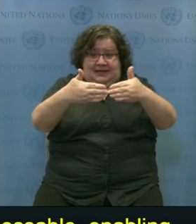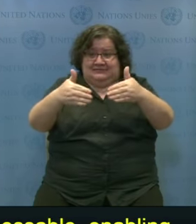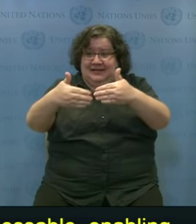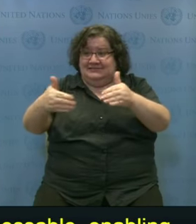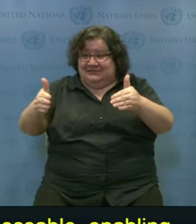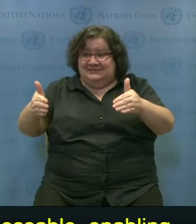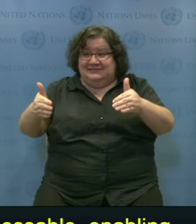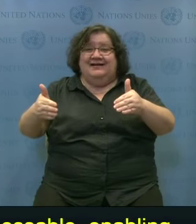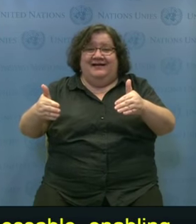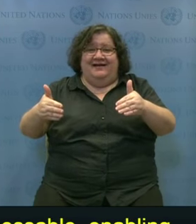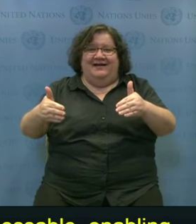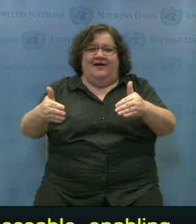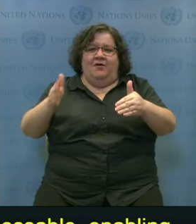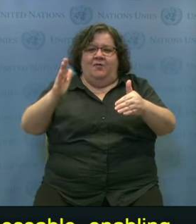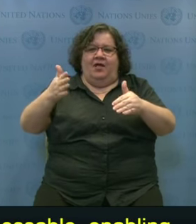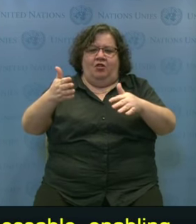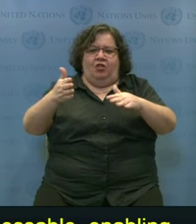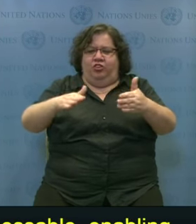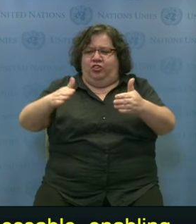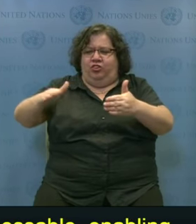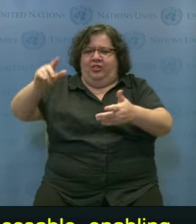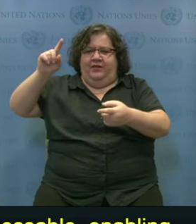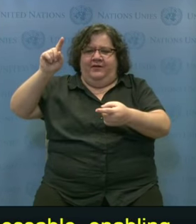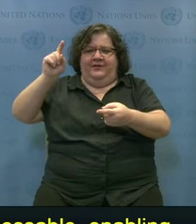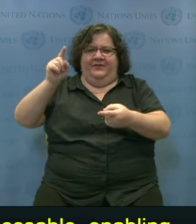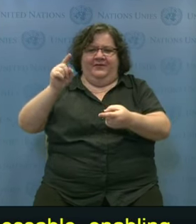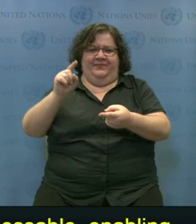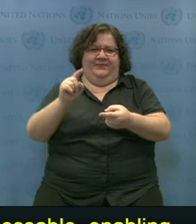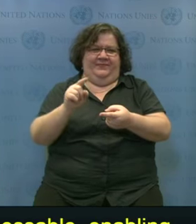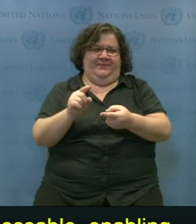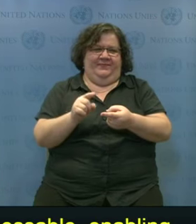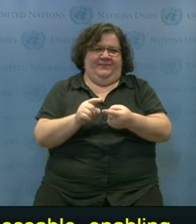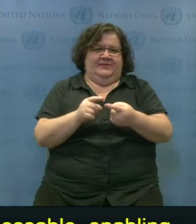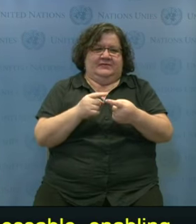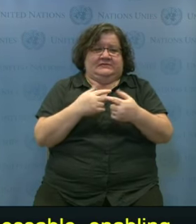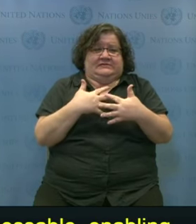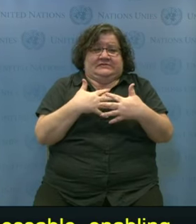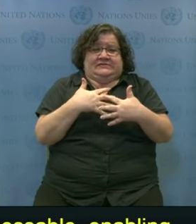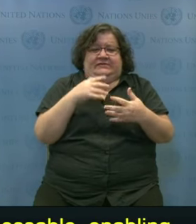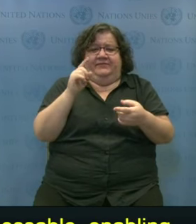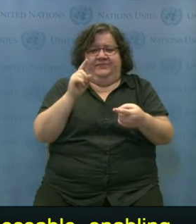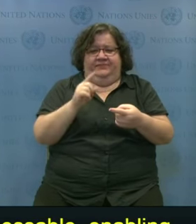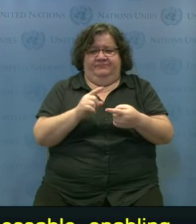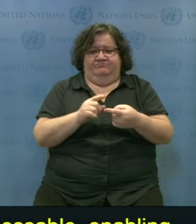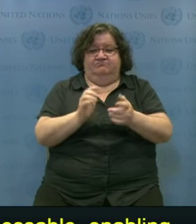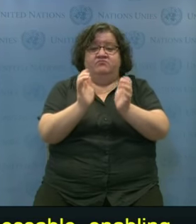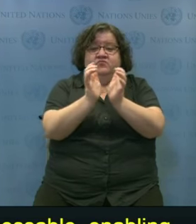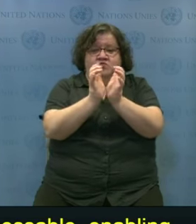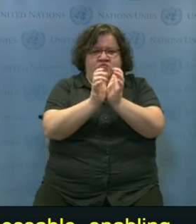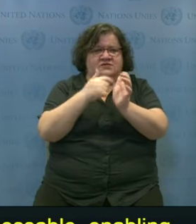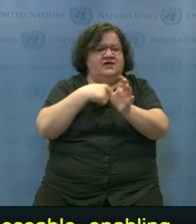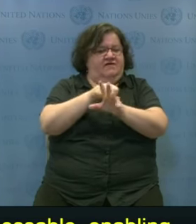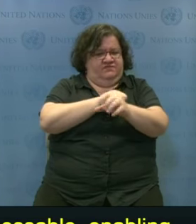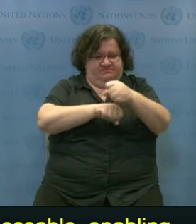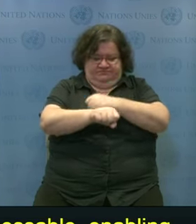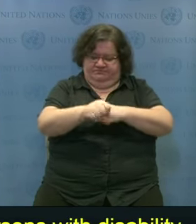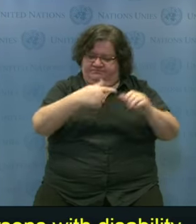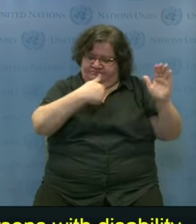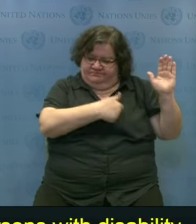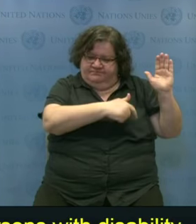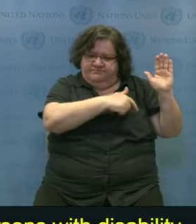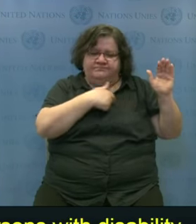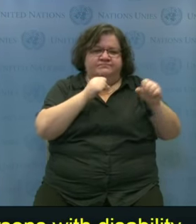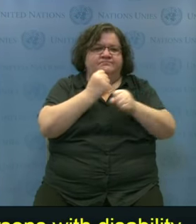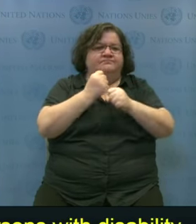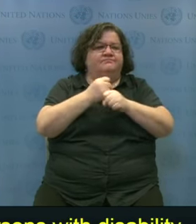all of you. And with this, I thank you for your attention. And I hand over the floor to the chair. Thank you, ladies and gentlemen. very much. Thank